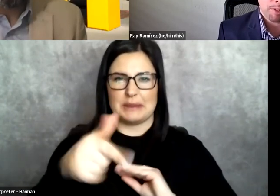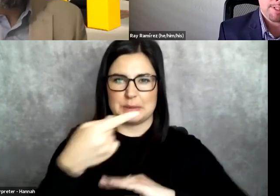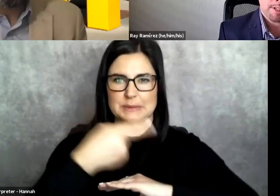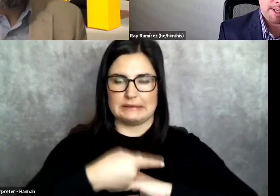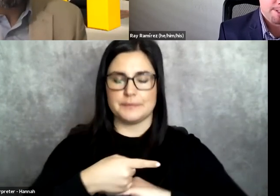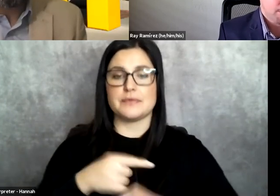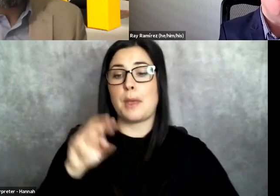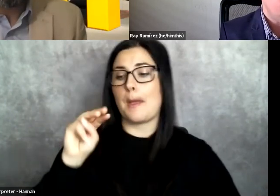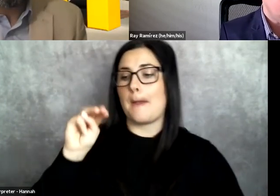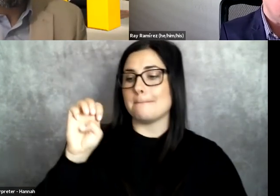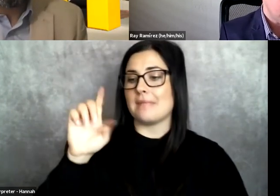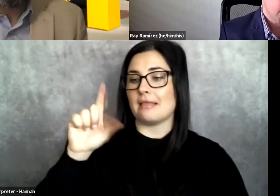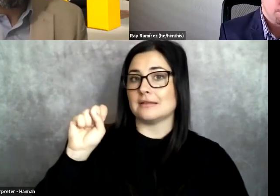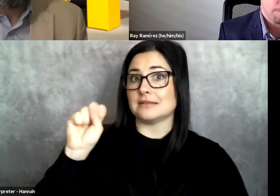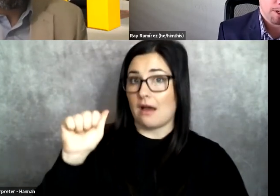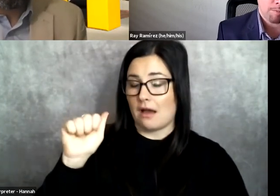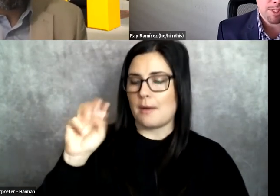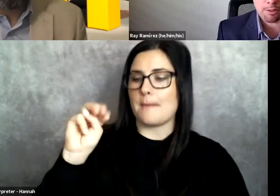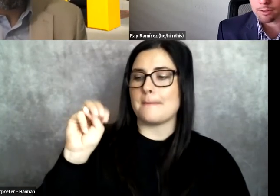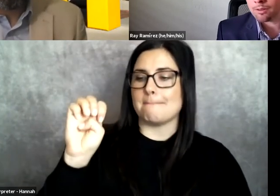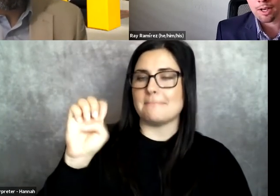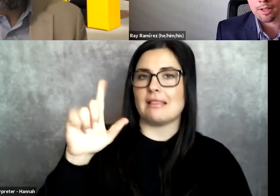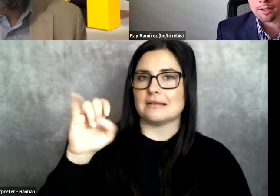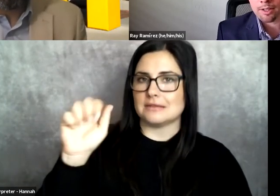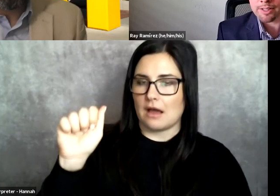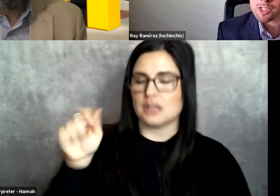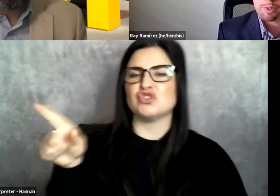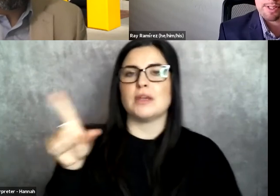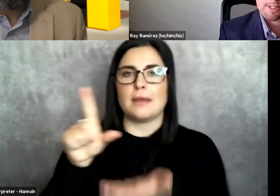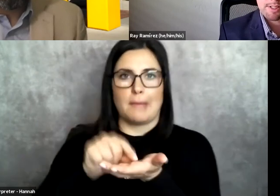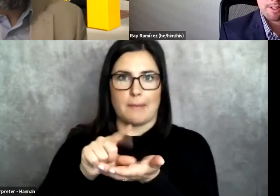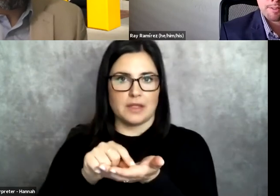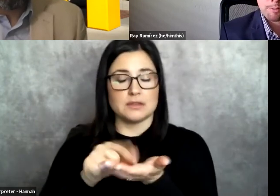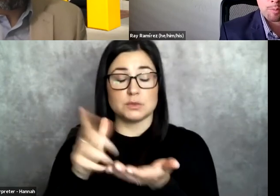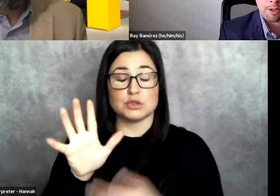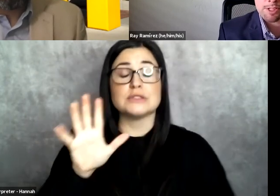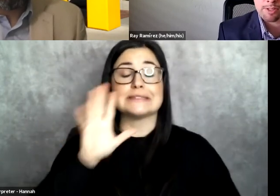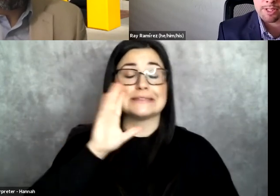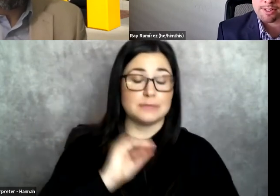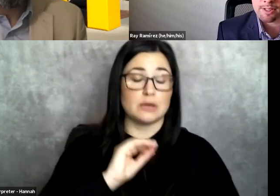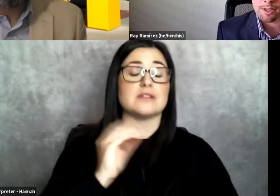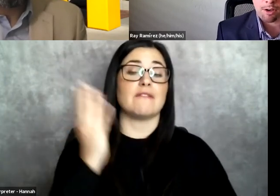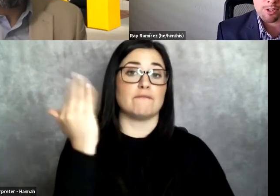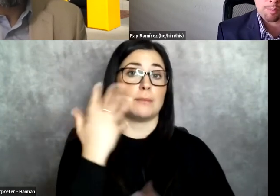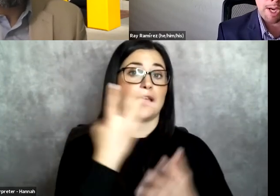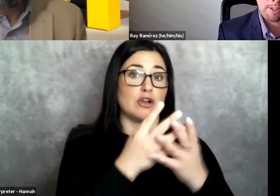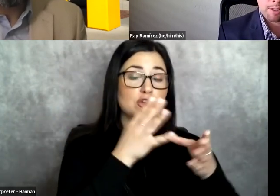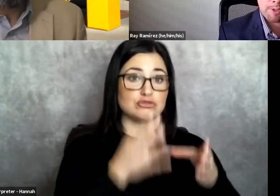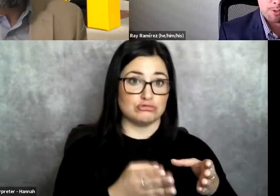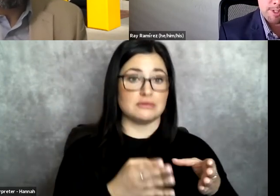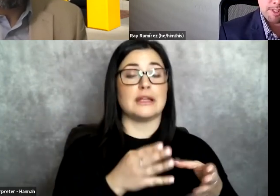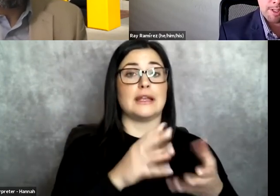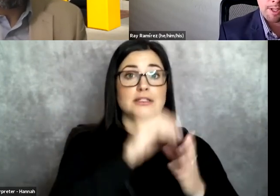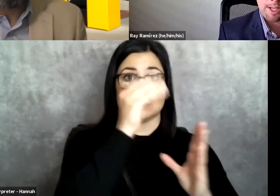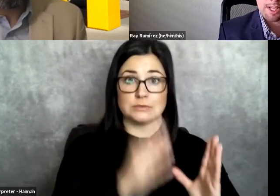Melissa has published some material on the experience of formerly incarcerated and carceral-impacted